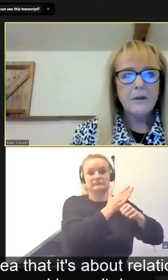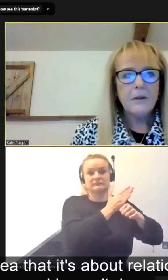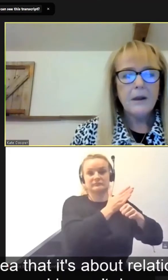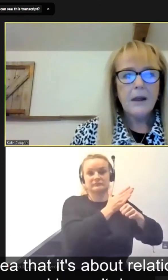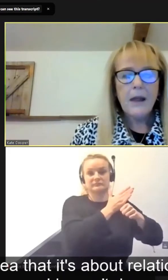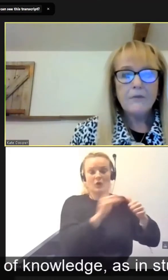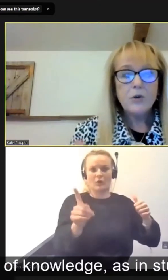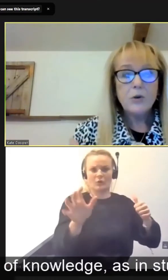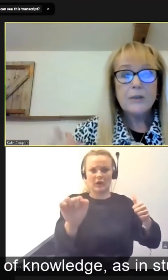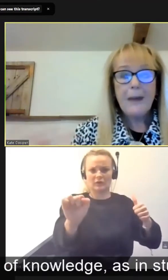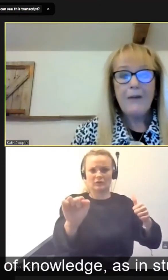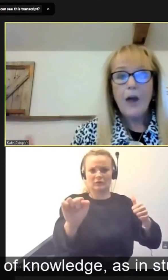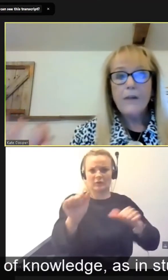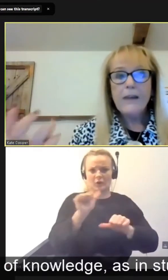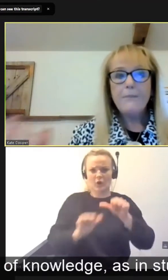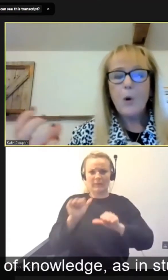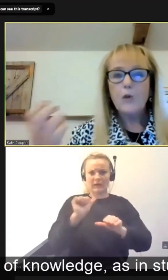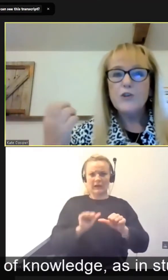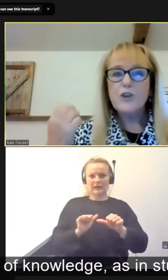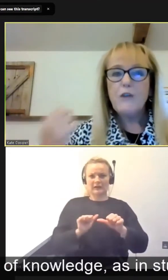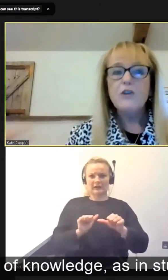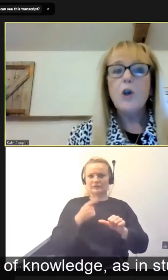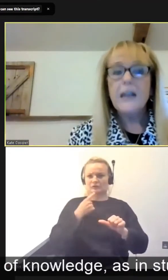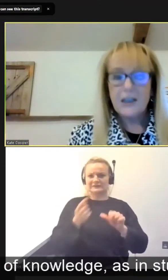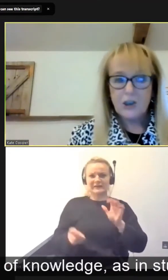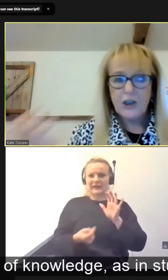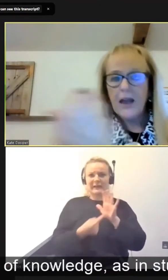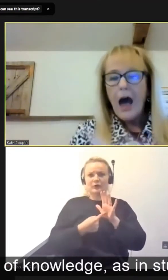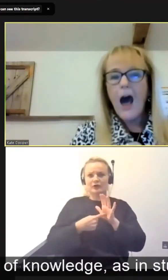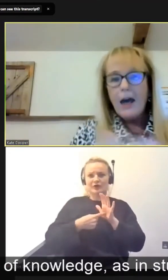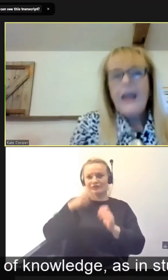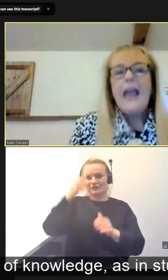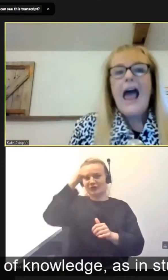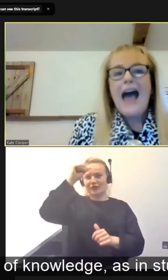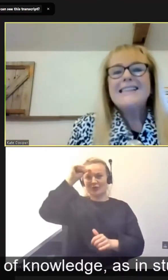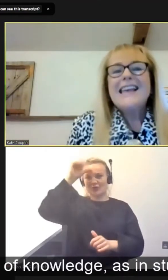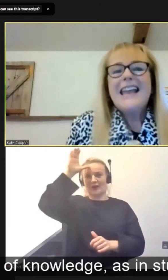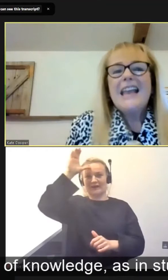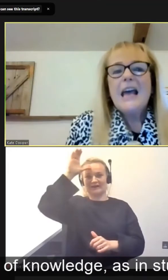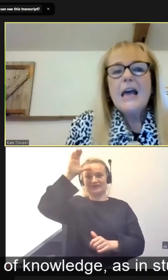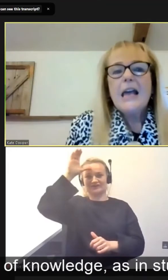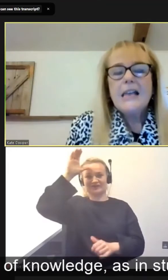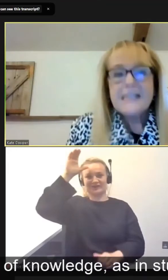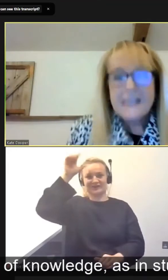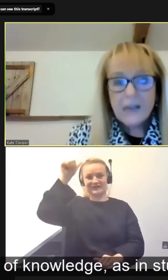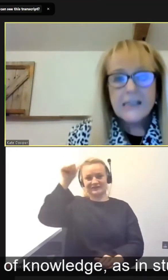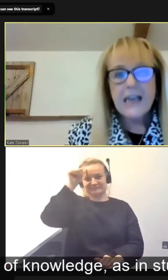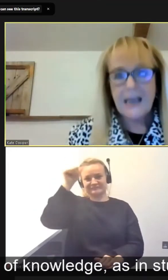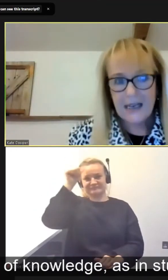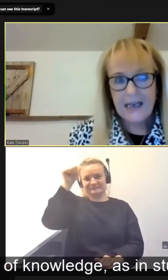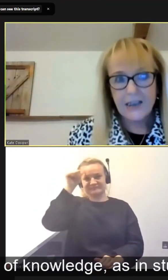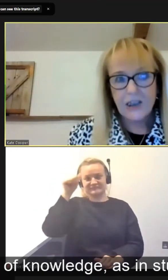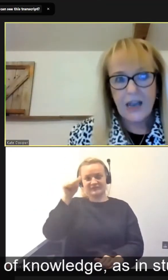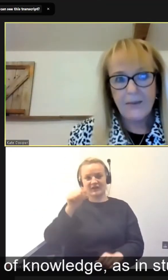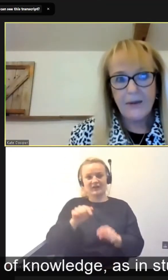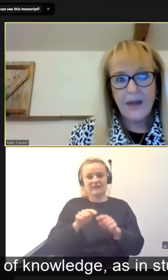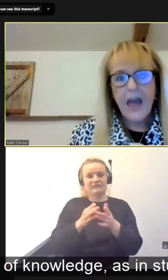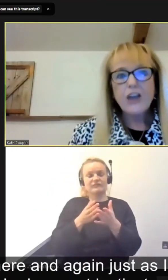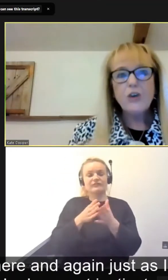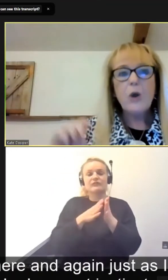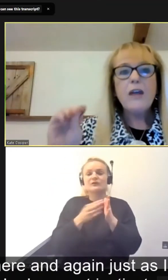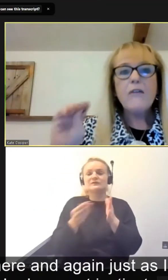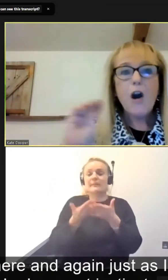haven't talked about the importance of knowledge as in studying leadership.